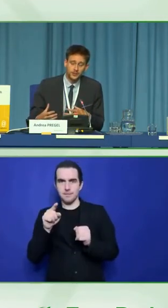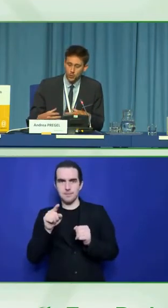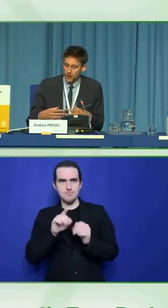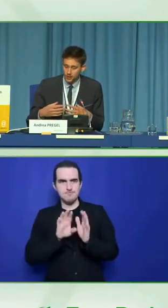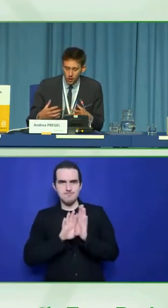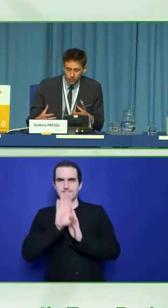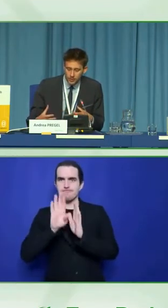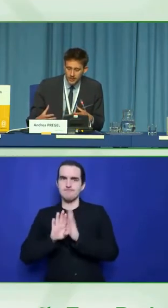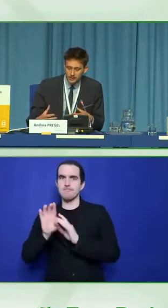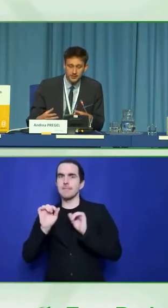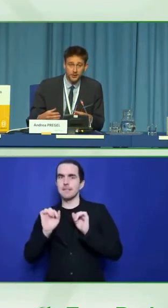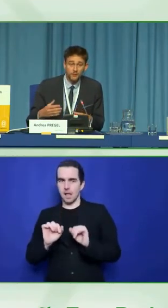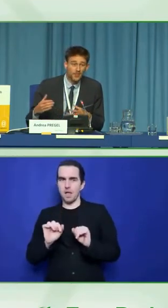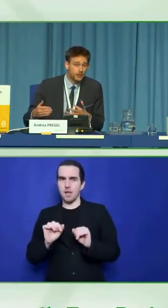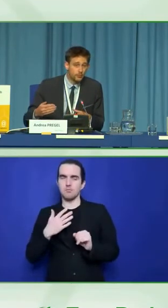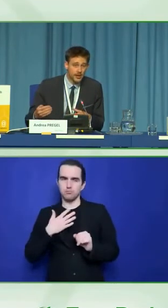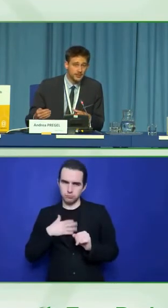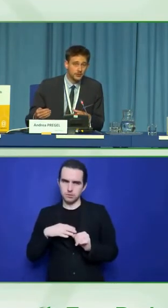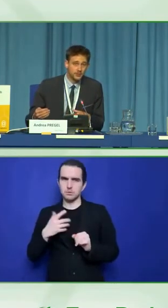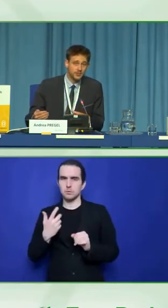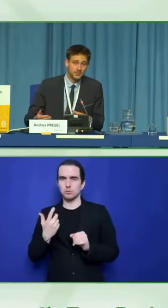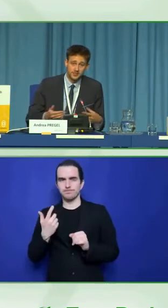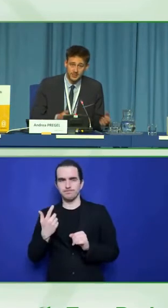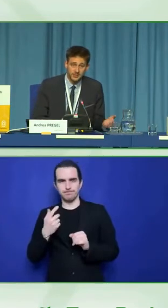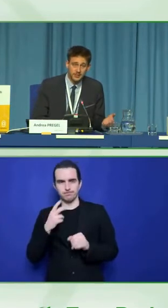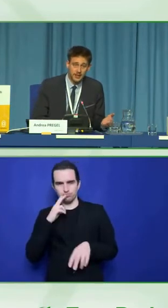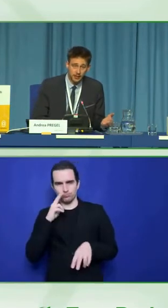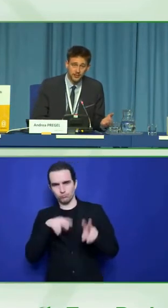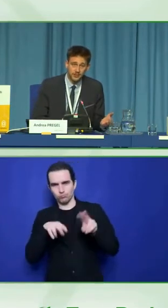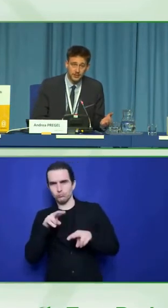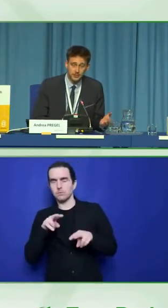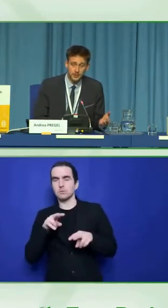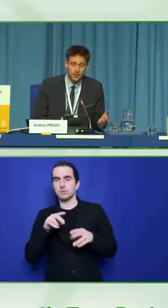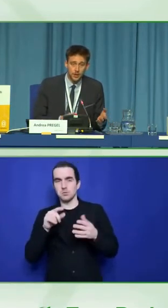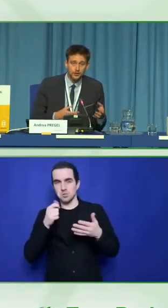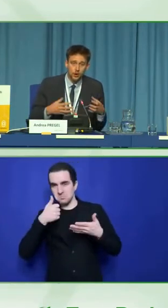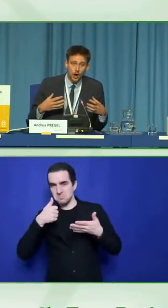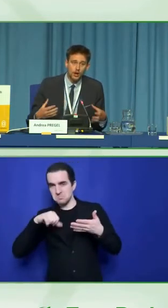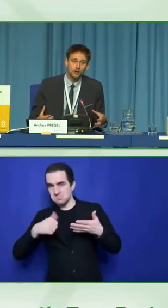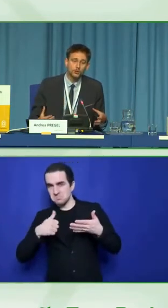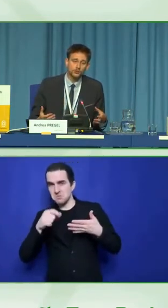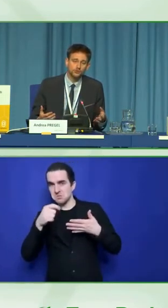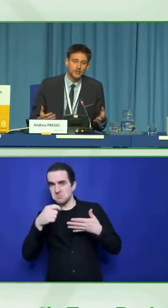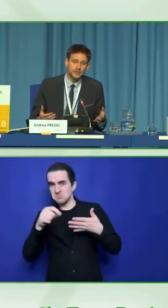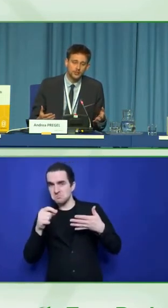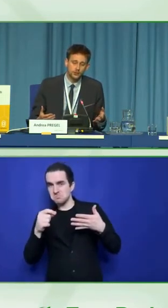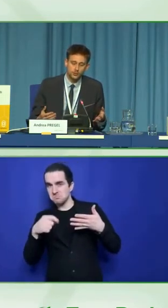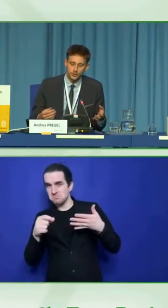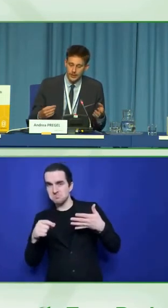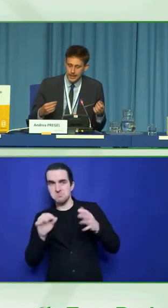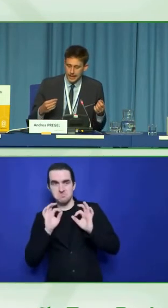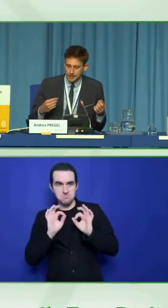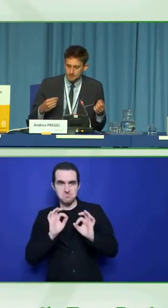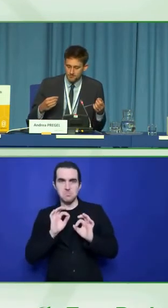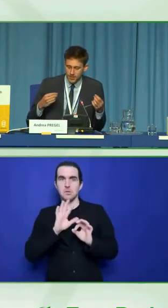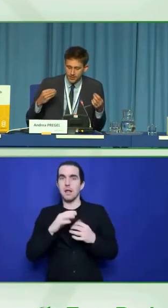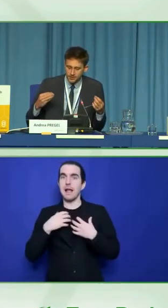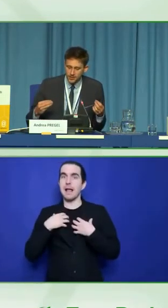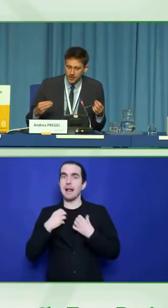Very often they're quite complex. They're not very practical to assess existing health facilities. So, our goal was really to